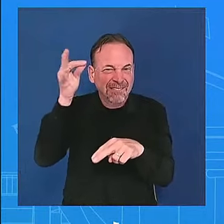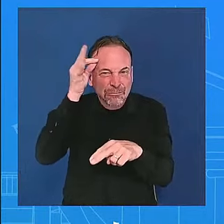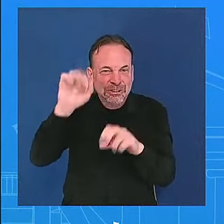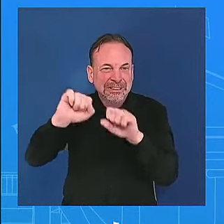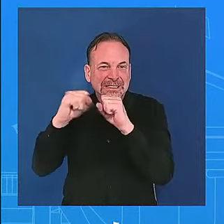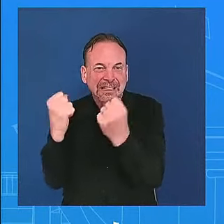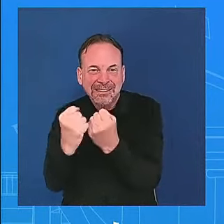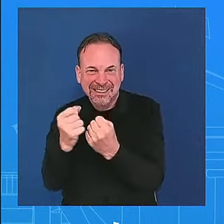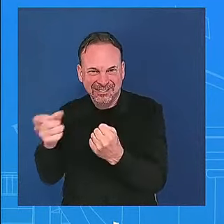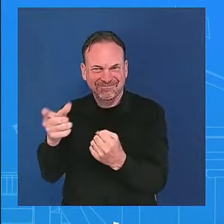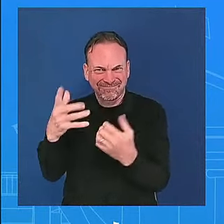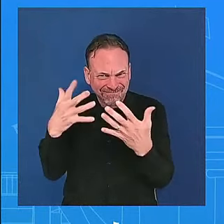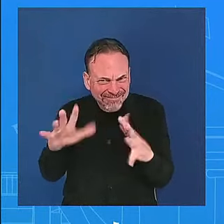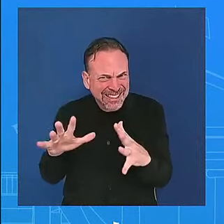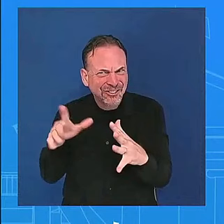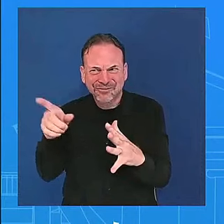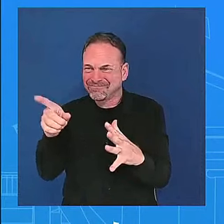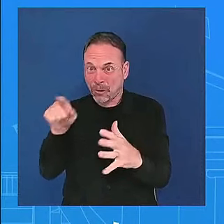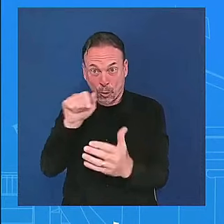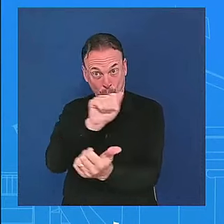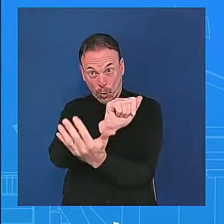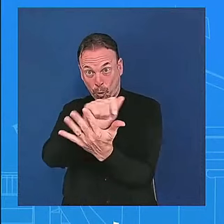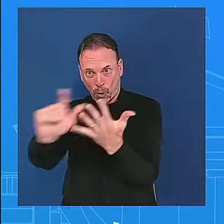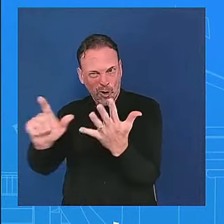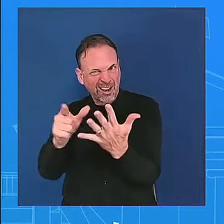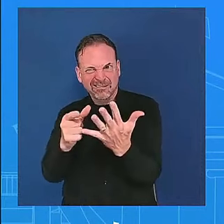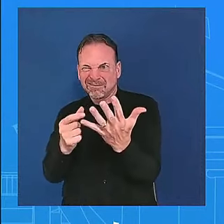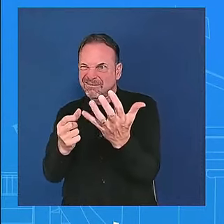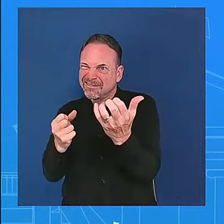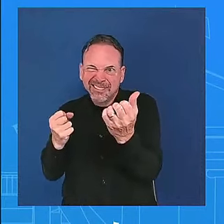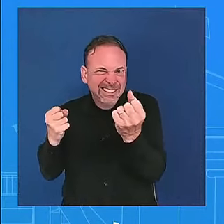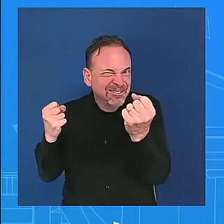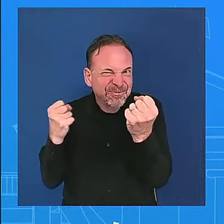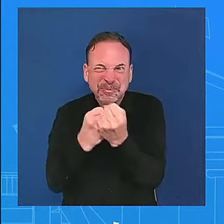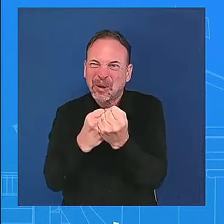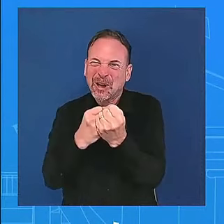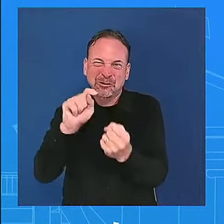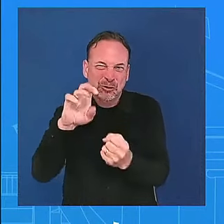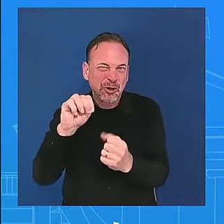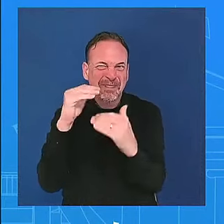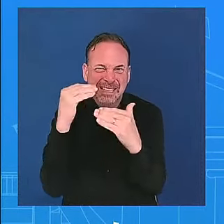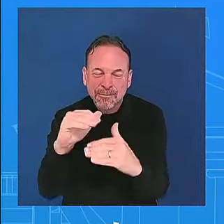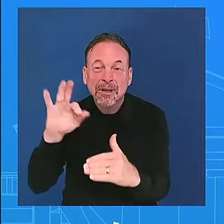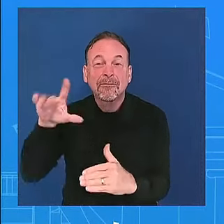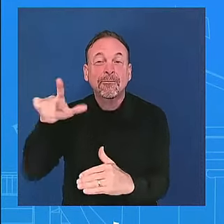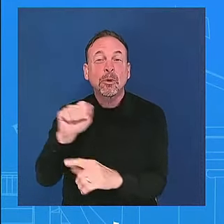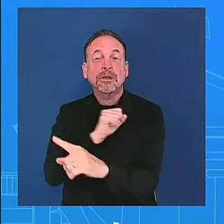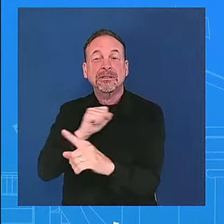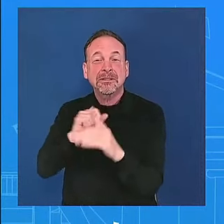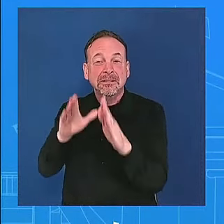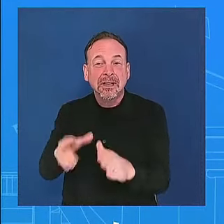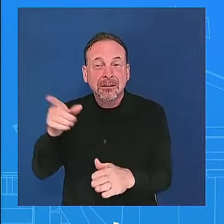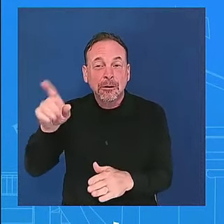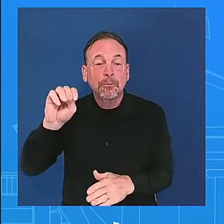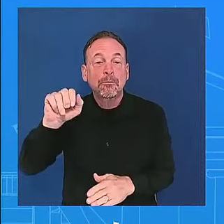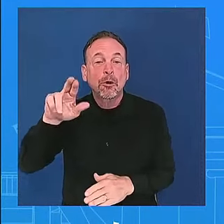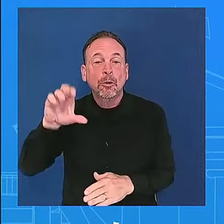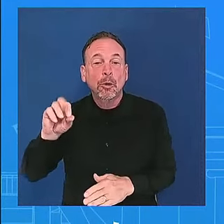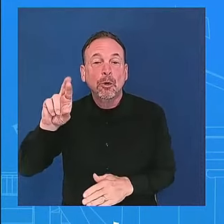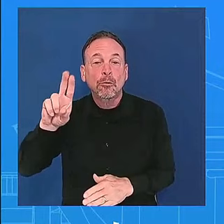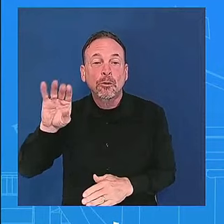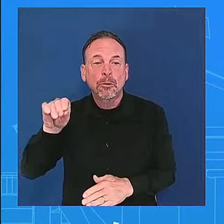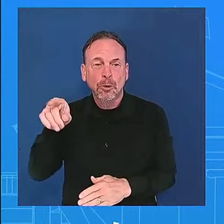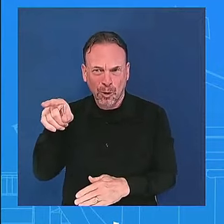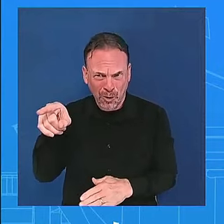right look a current senator endorsed this as well along of other congressional uh congressional republicans so there is bipartisan